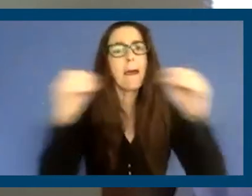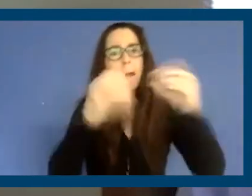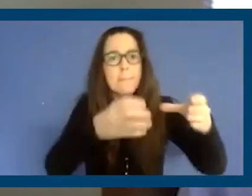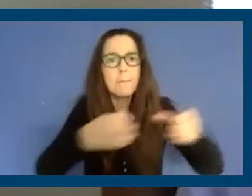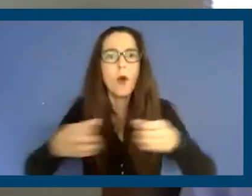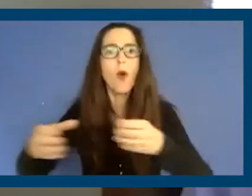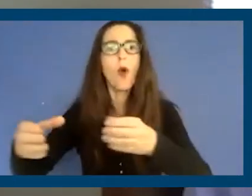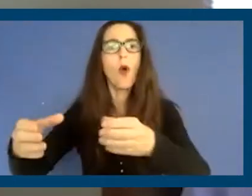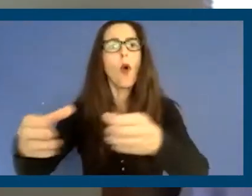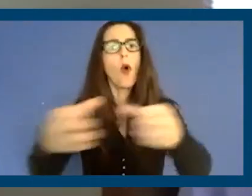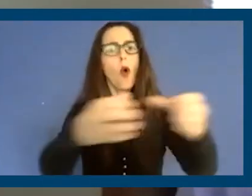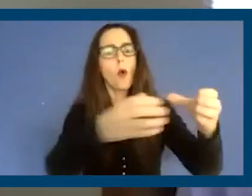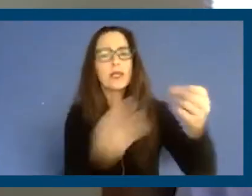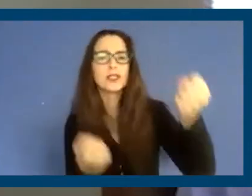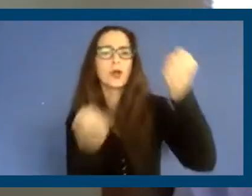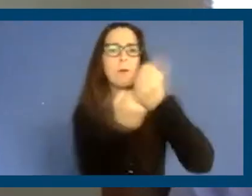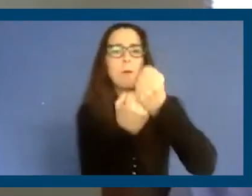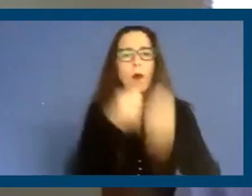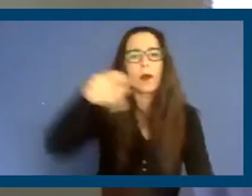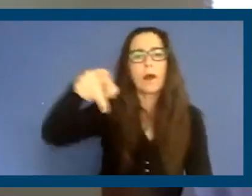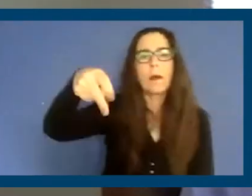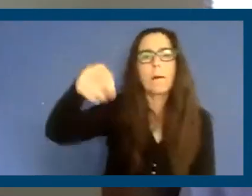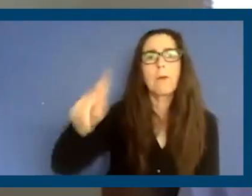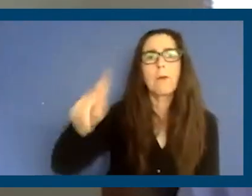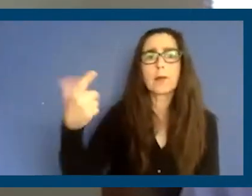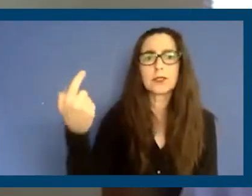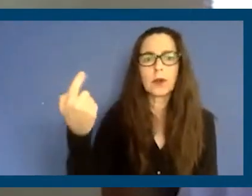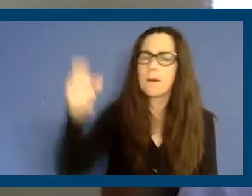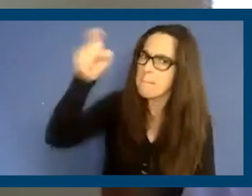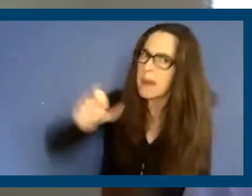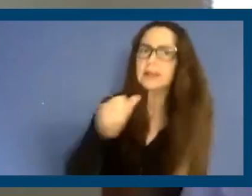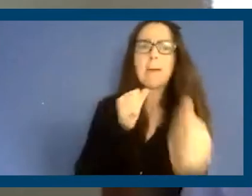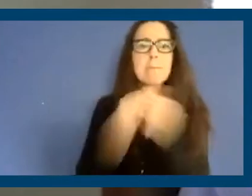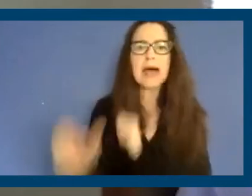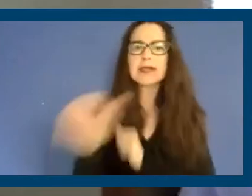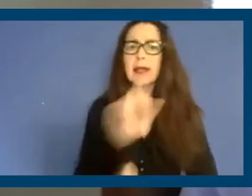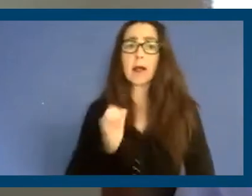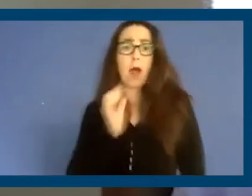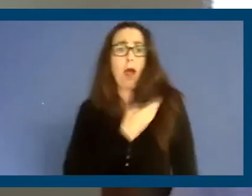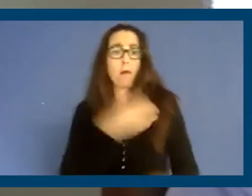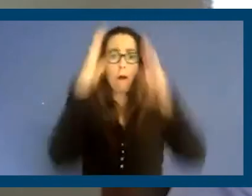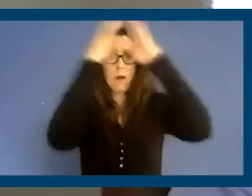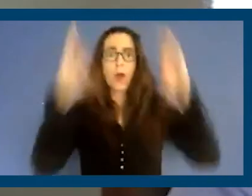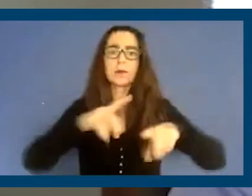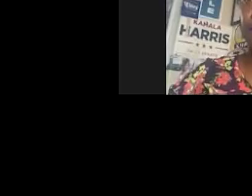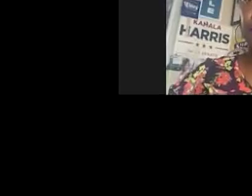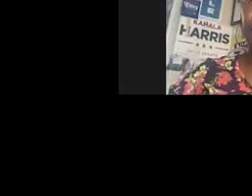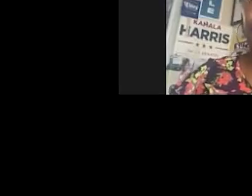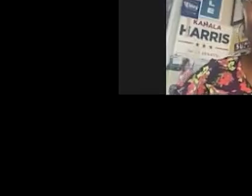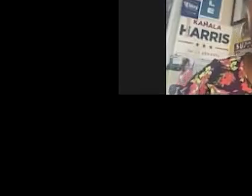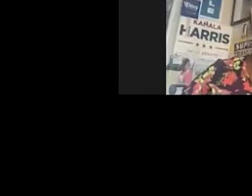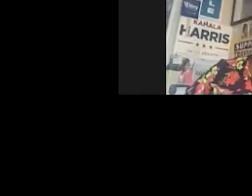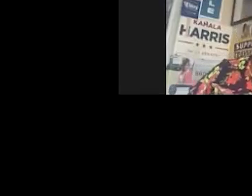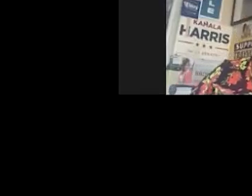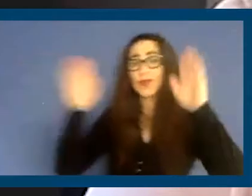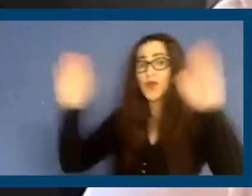around Prop 21, because we have to pass Prop 21 like our homes depend on it. So thank you for inviting me. Great.